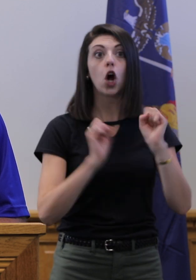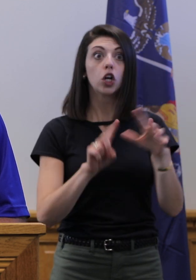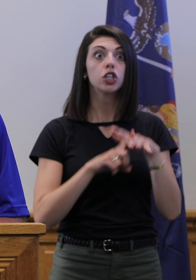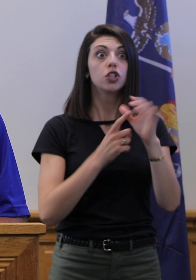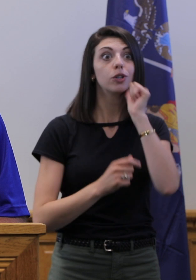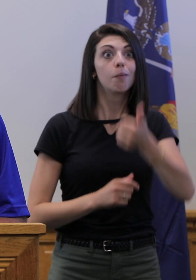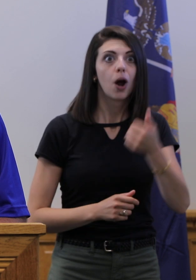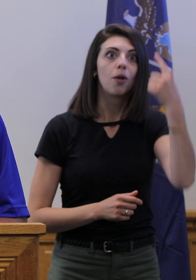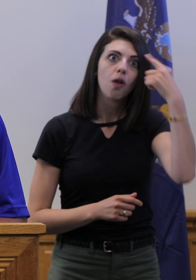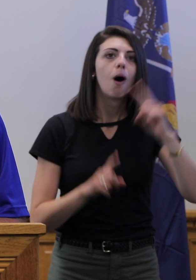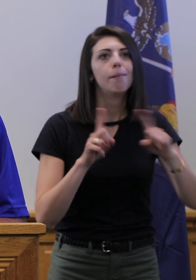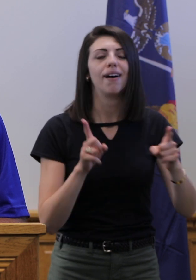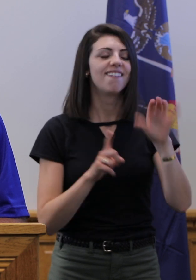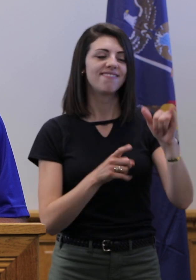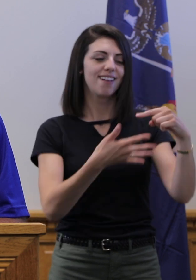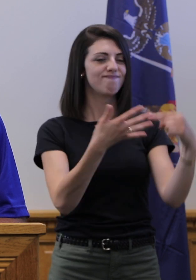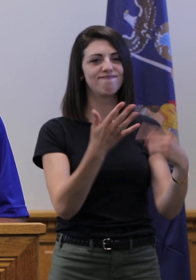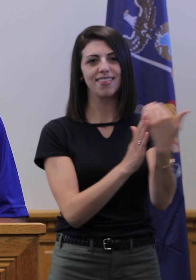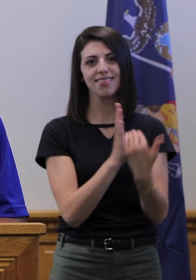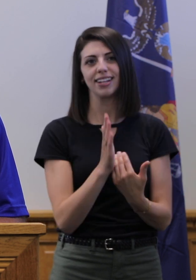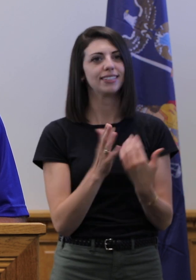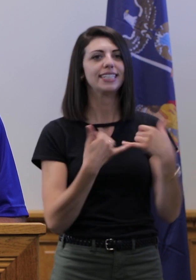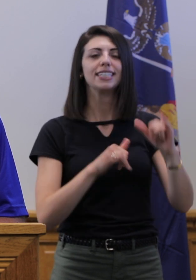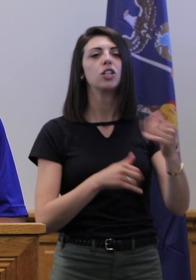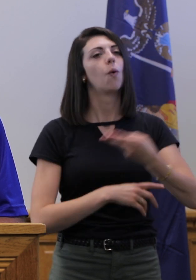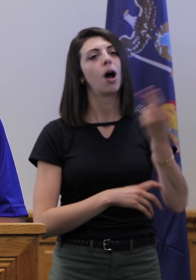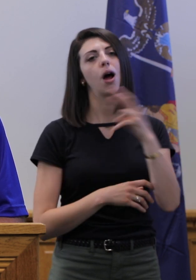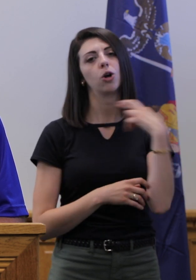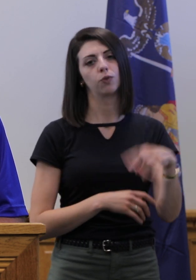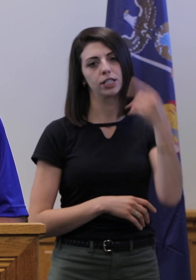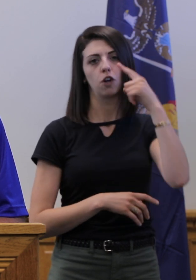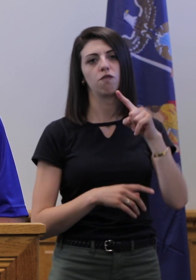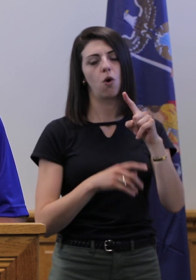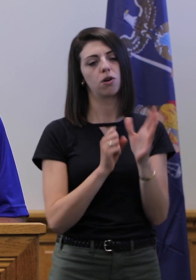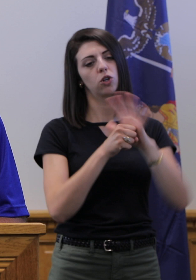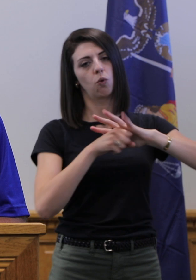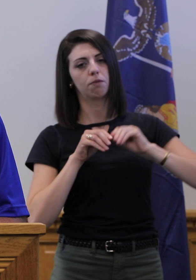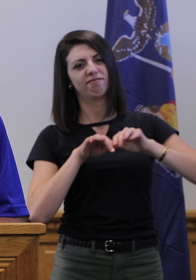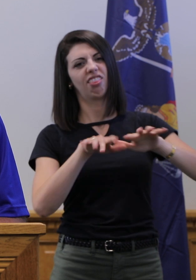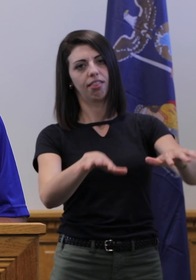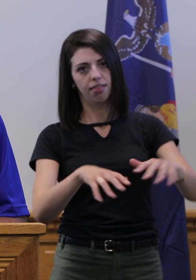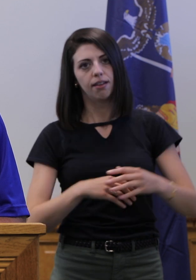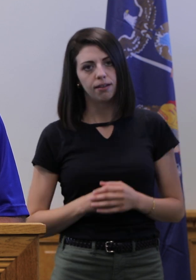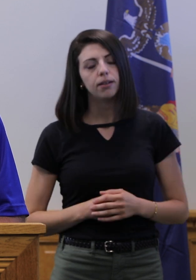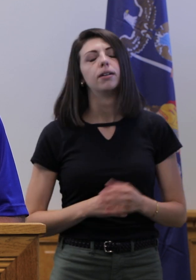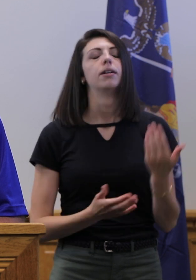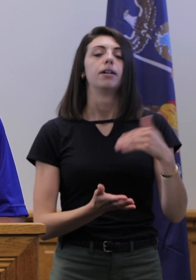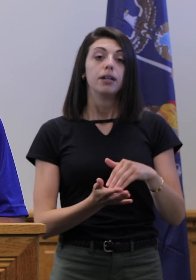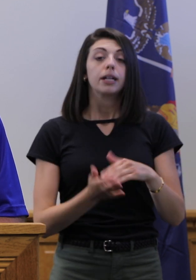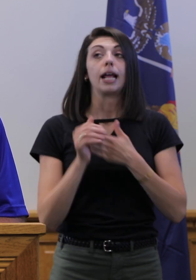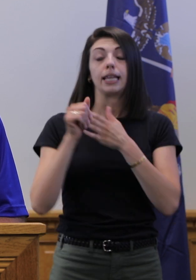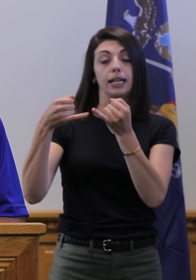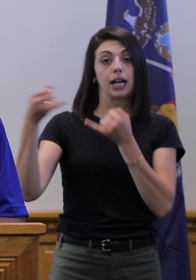but these types of activities are still considered too much of a risk for spreading COVID-19. Again, the guidance